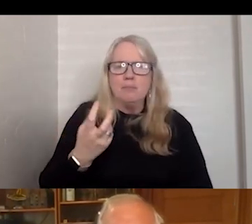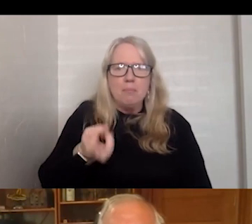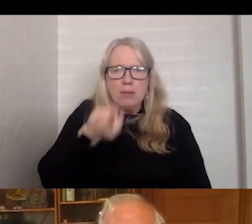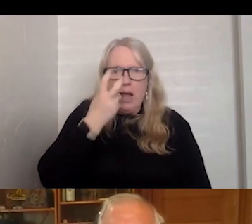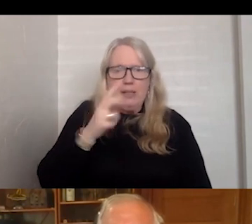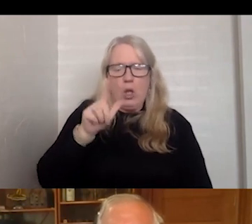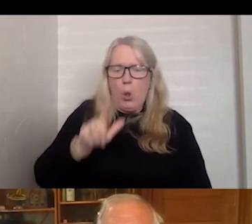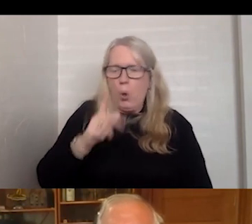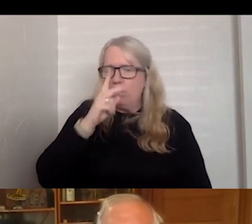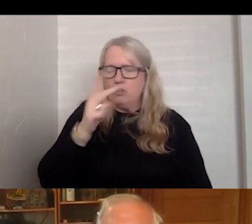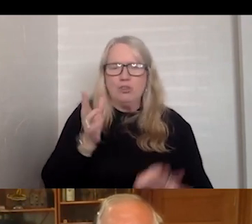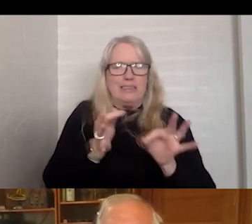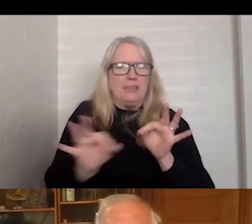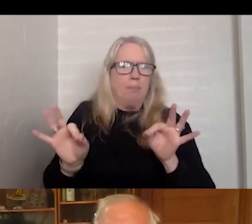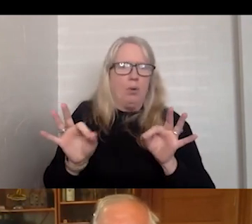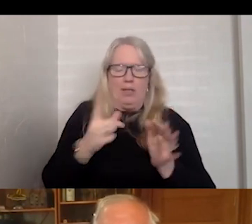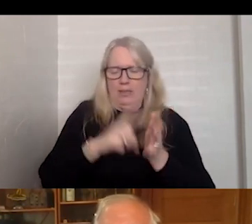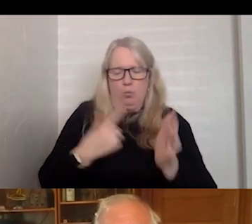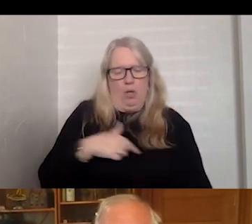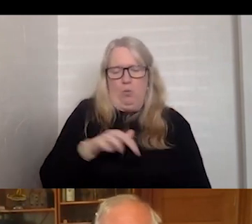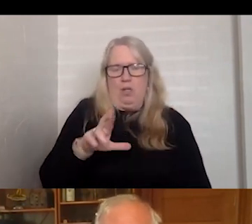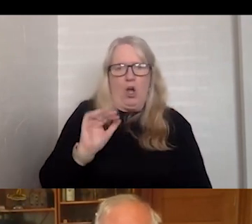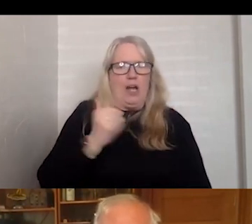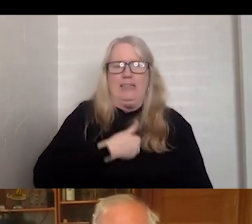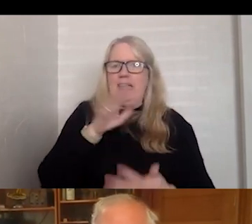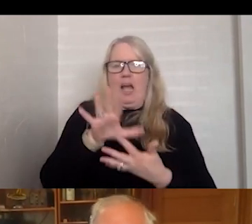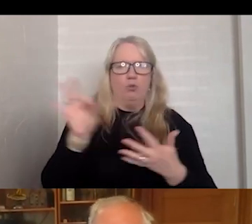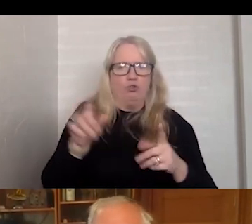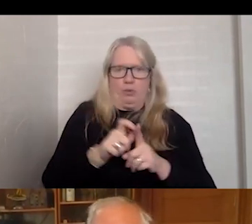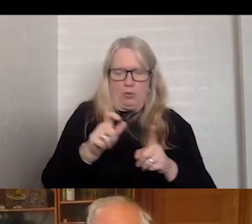low vision, it's simple. It's what we are. It's our chosen term.